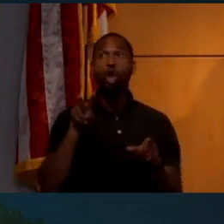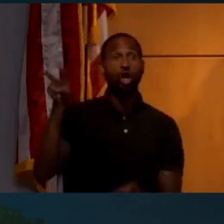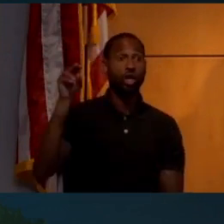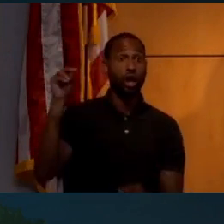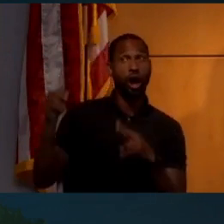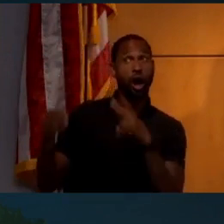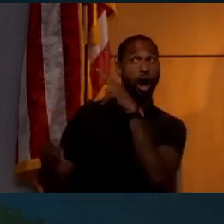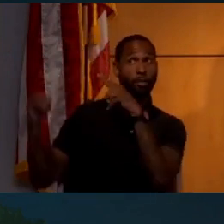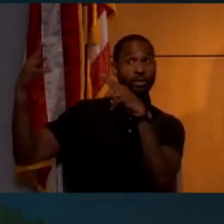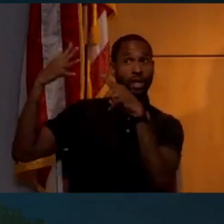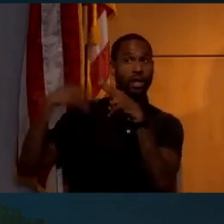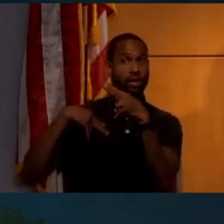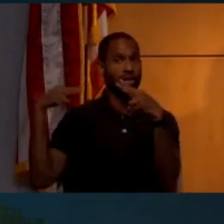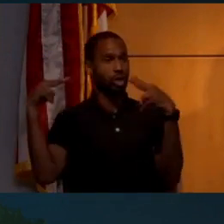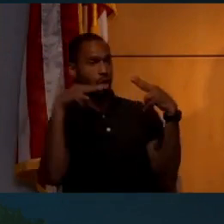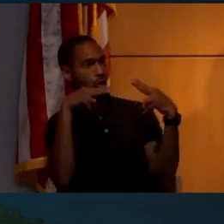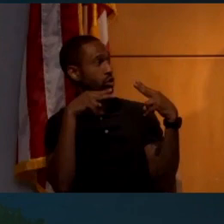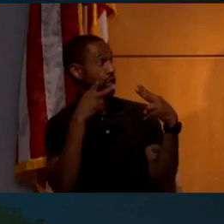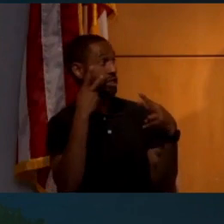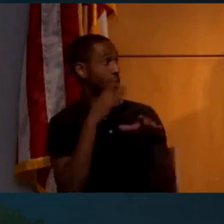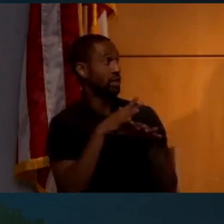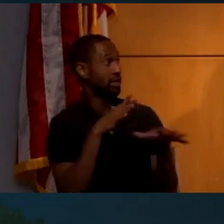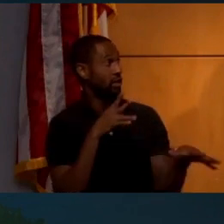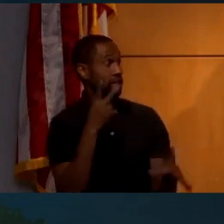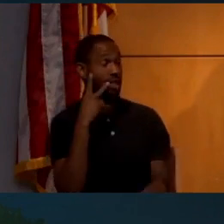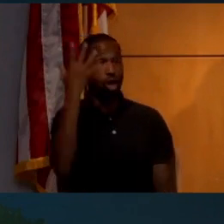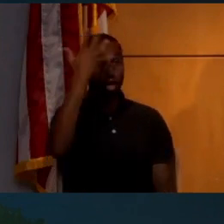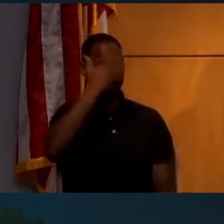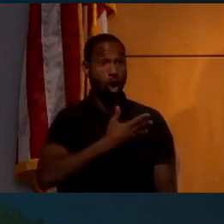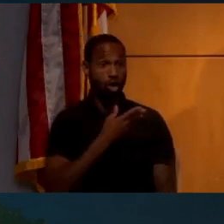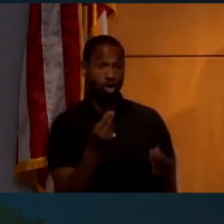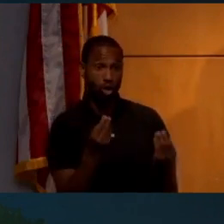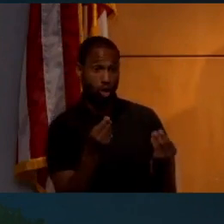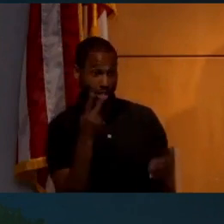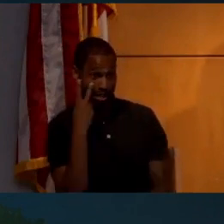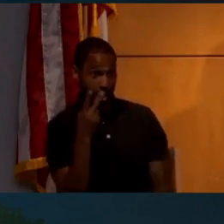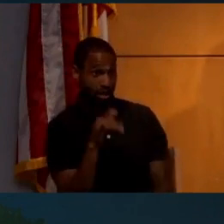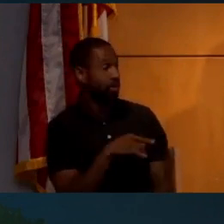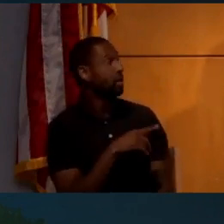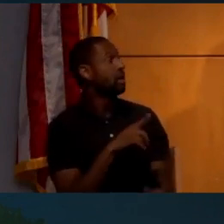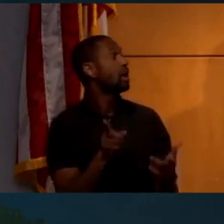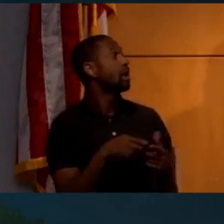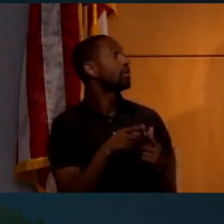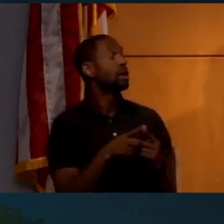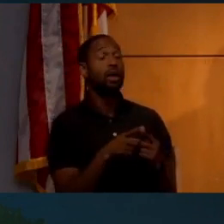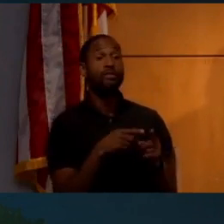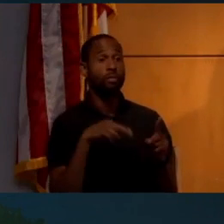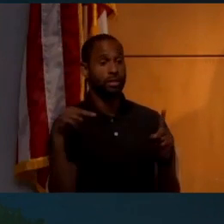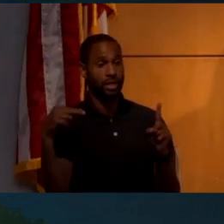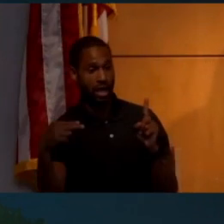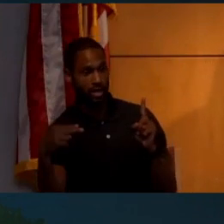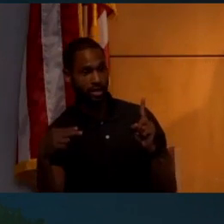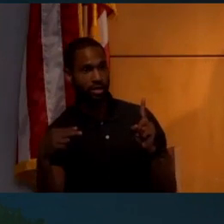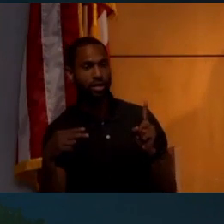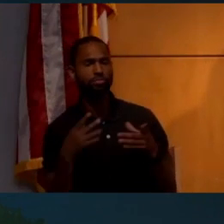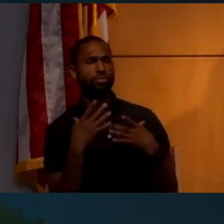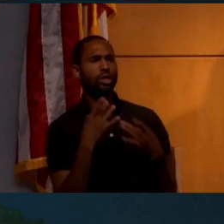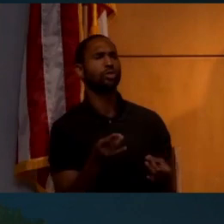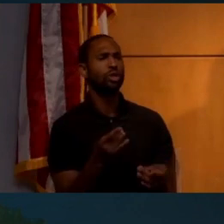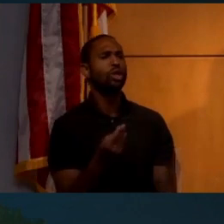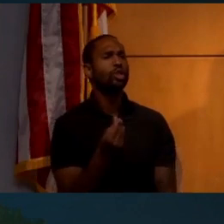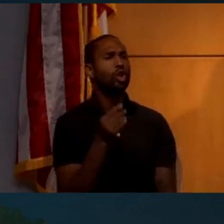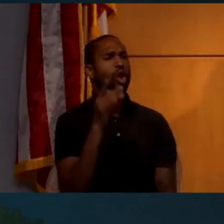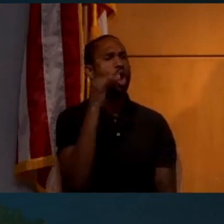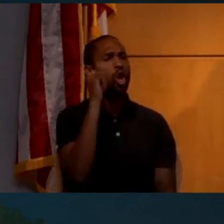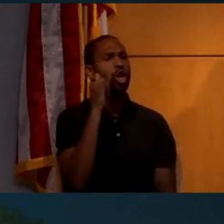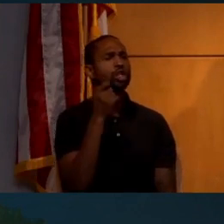sun and I'm facing her. And you can see my shadow and you can see how dark the dirt looks there. But then from the side, that's interesting. The dirt looks